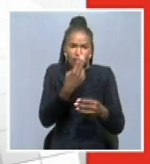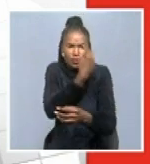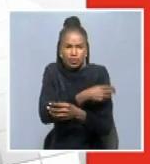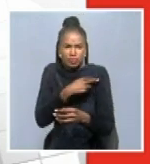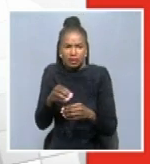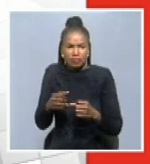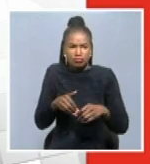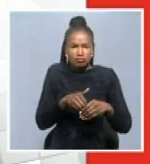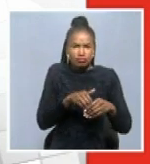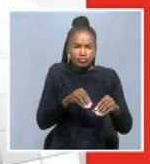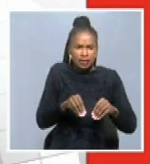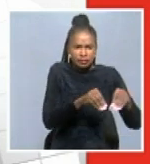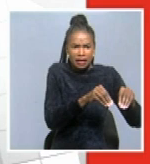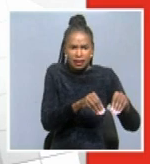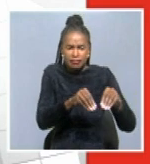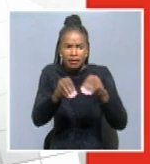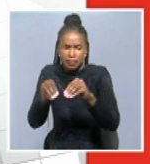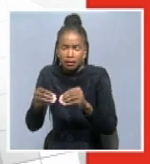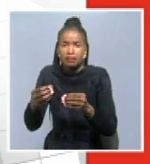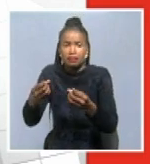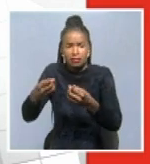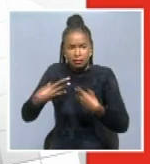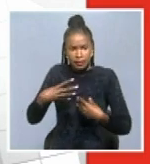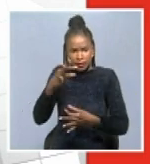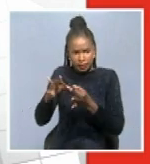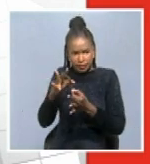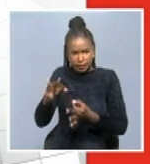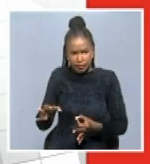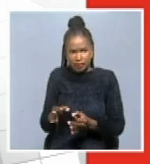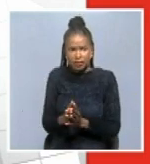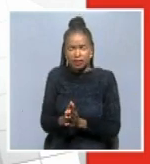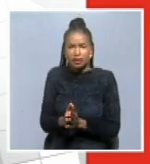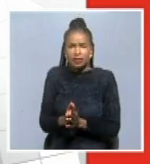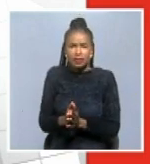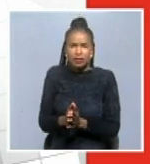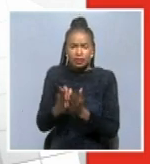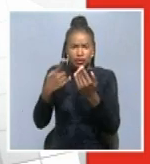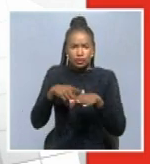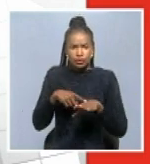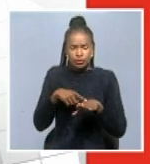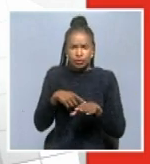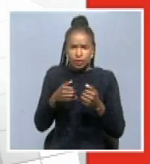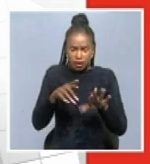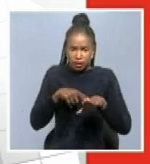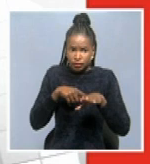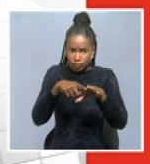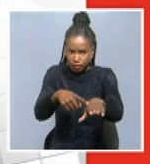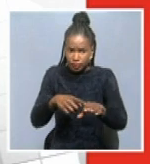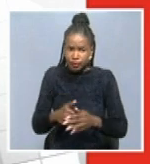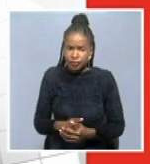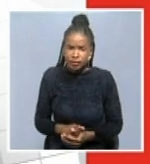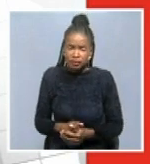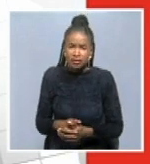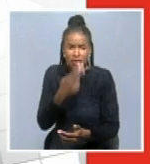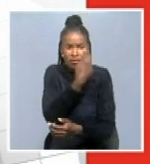from the defense force, which will also assist, which will be constructed tomorrow, starting tomorrow. And it will also